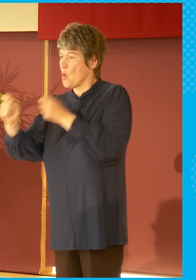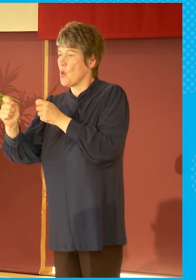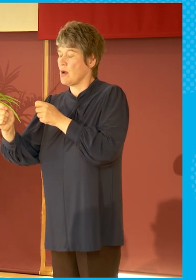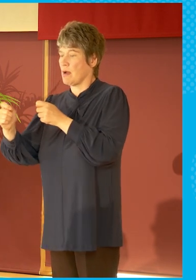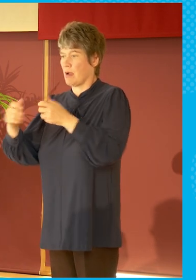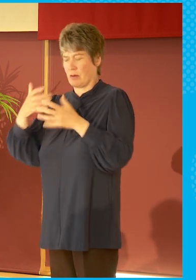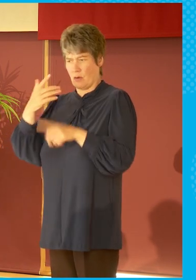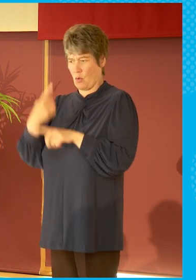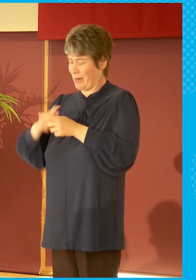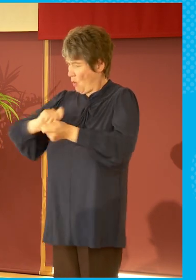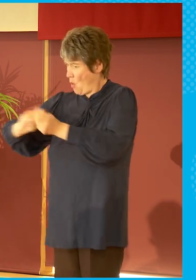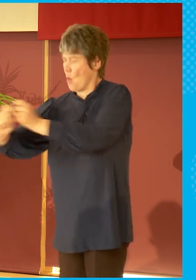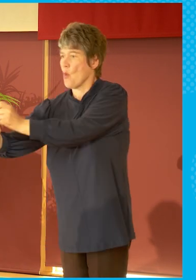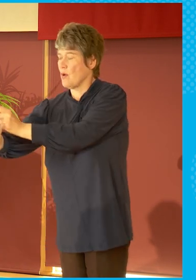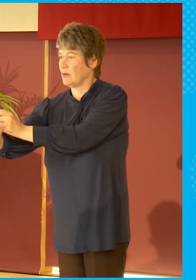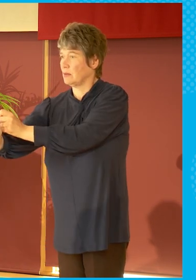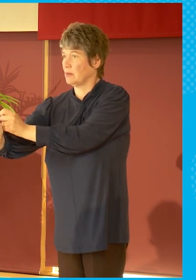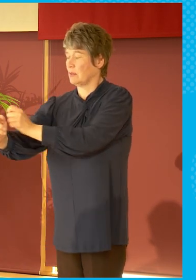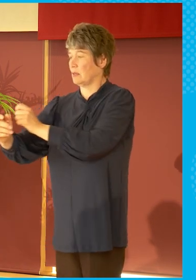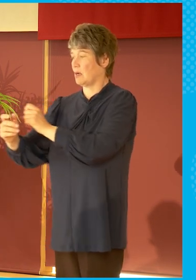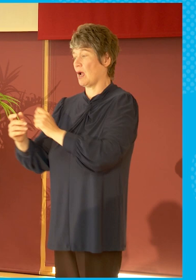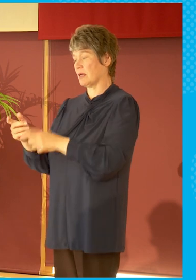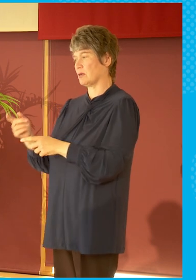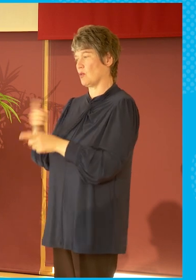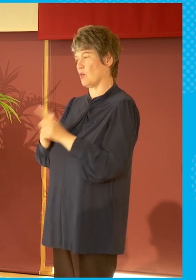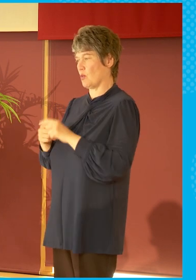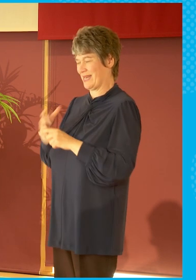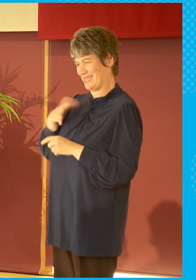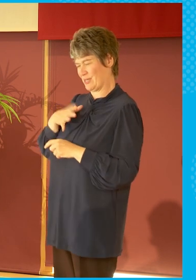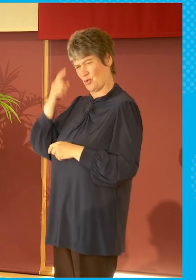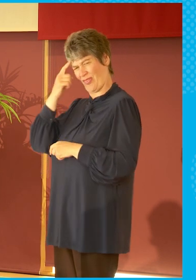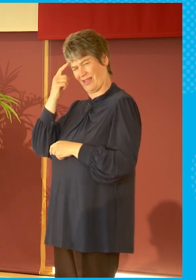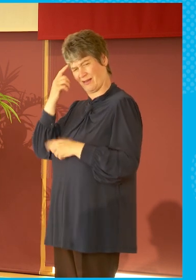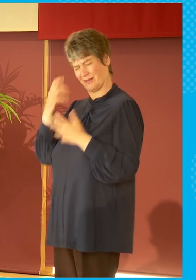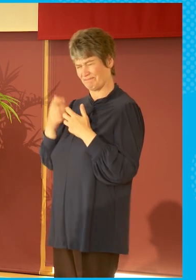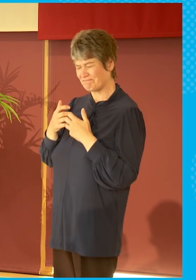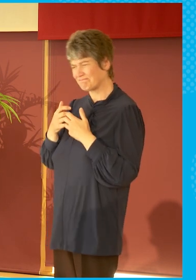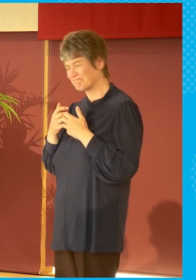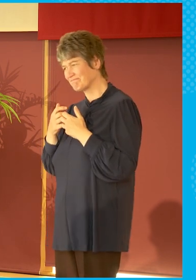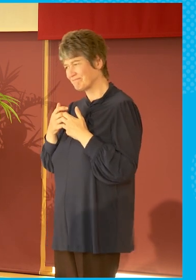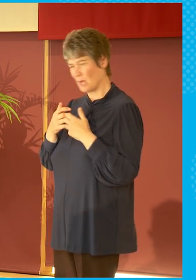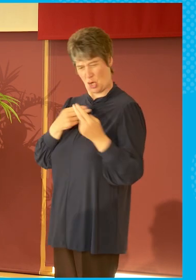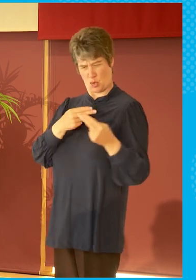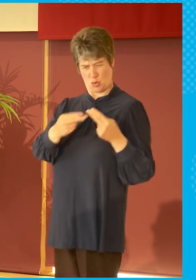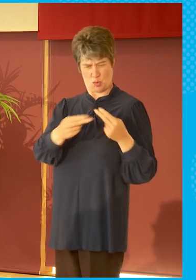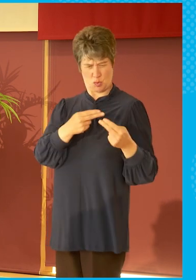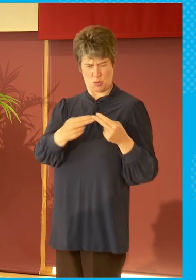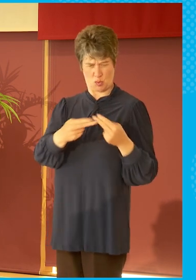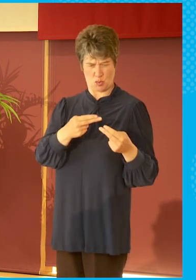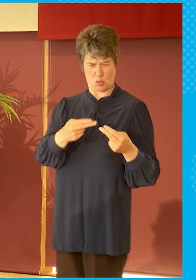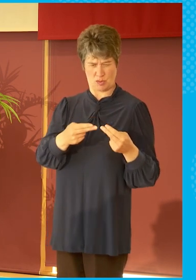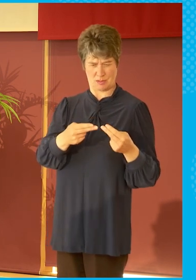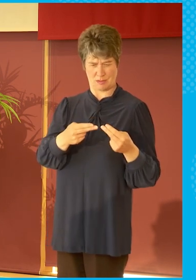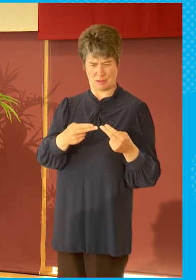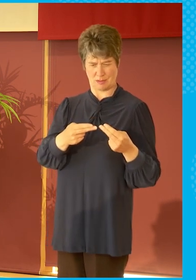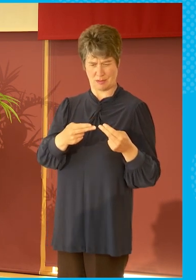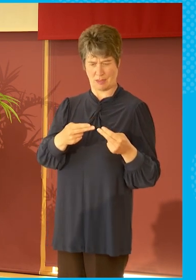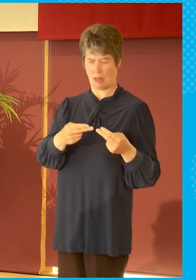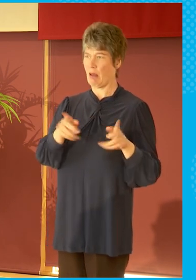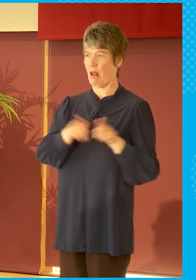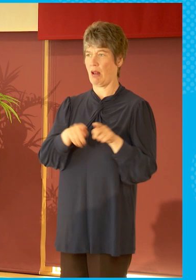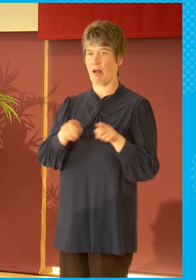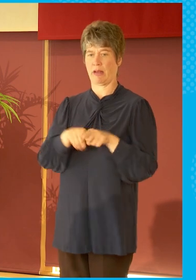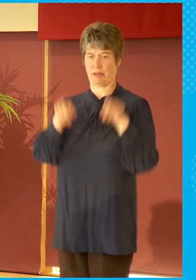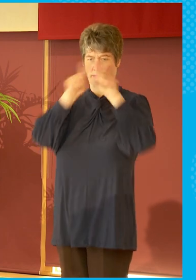past two and a half years is looking at how we move the newsroom from being a linear facing TV